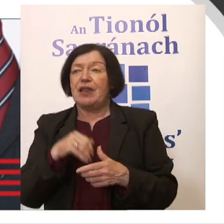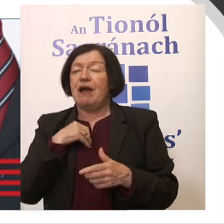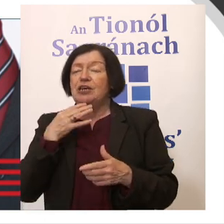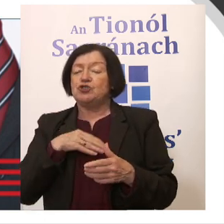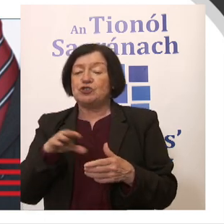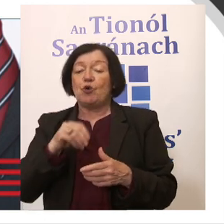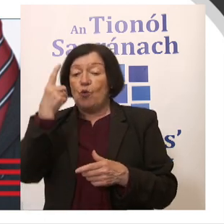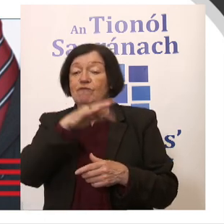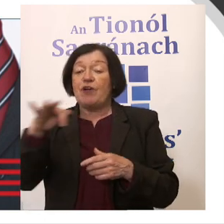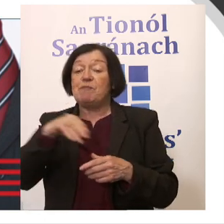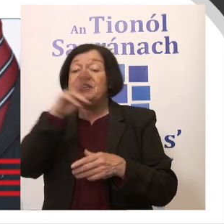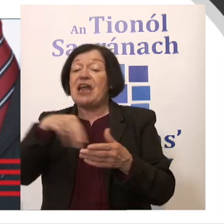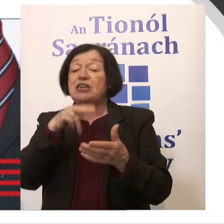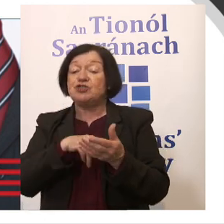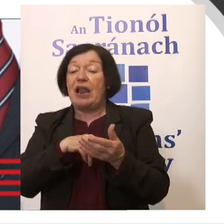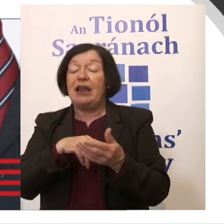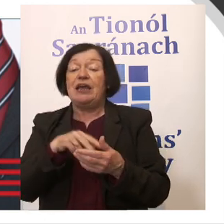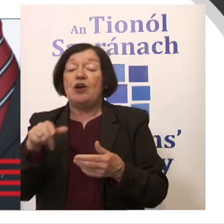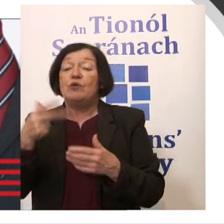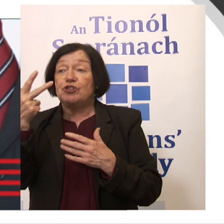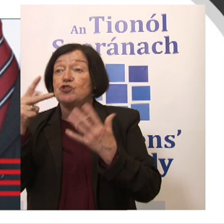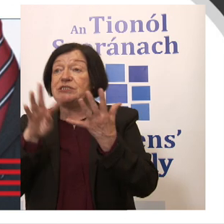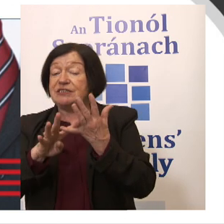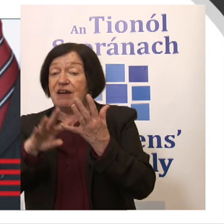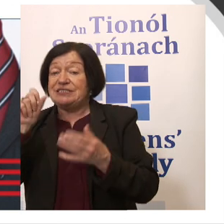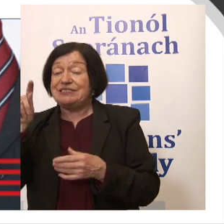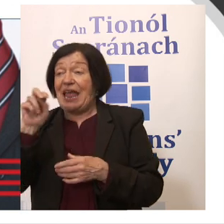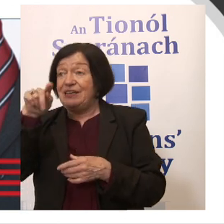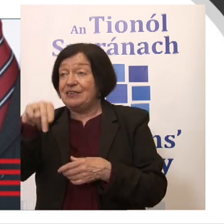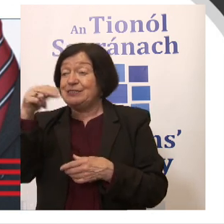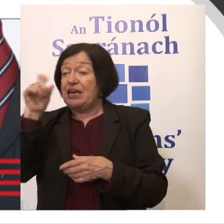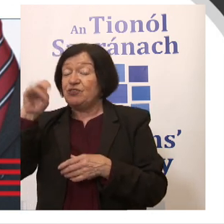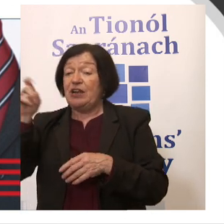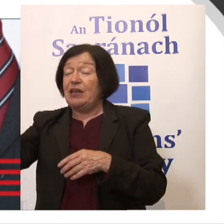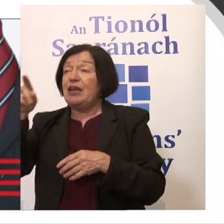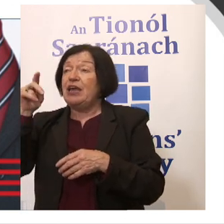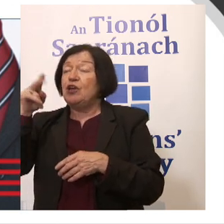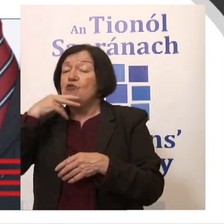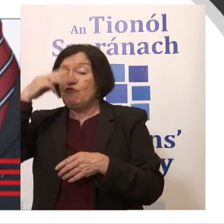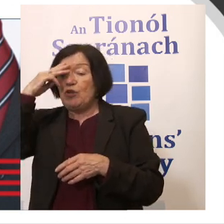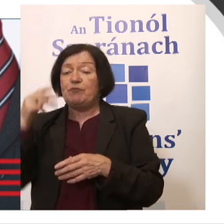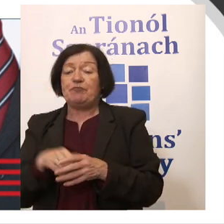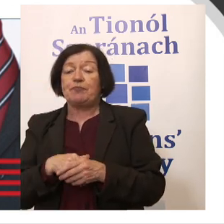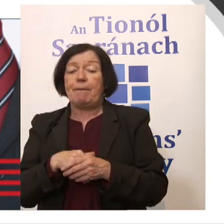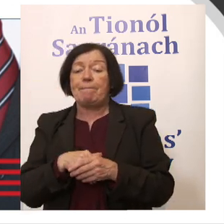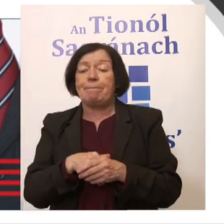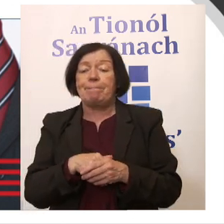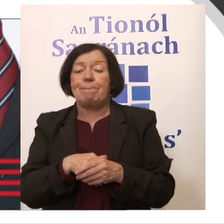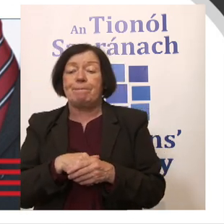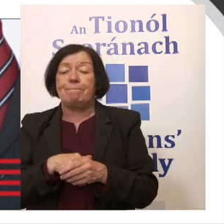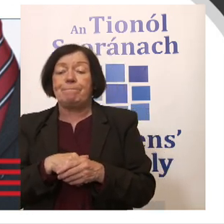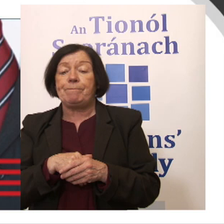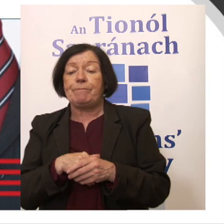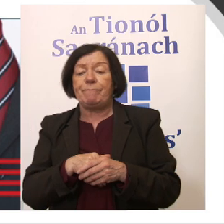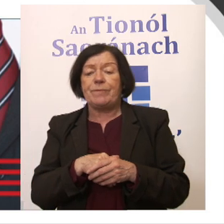out one from Nashville there, Tennessee, which is the 39th state in terms of educational attainment in the US. And not necessarily the top one, but it gives you an idea of